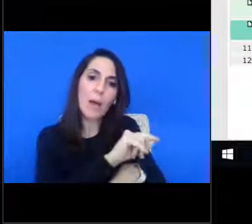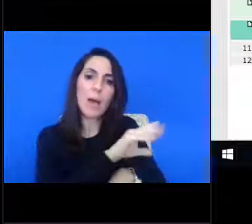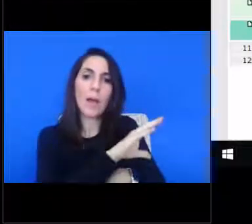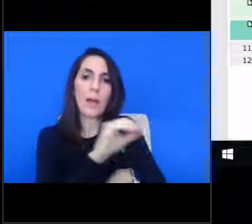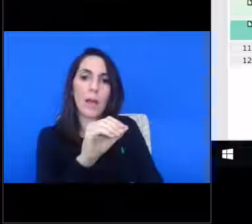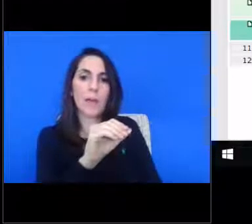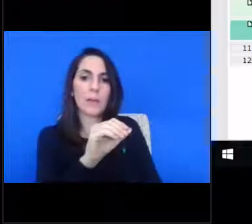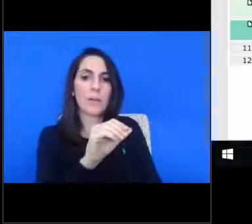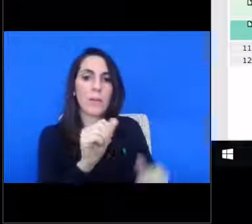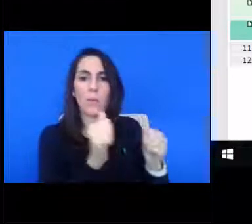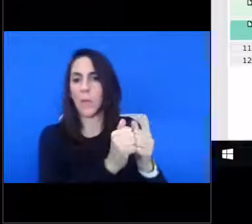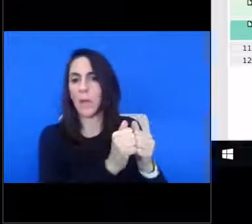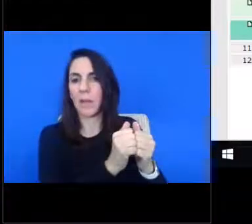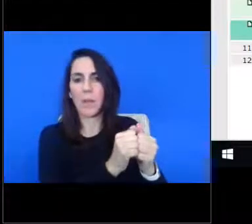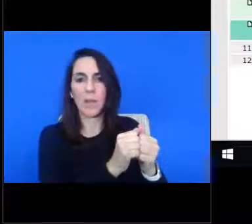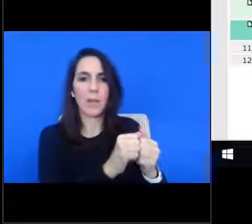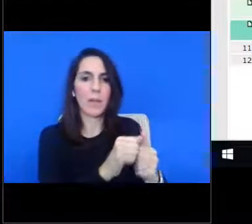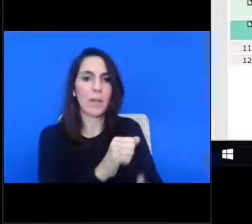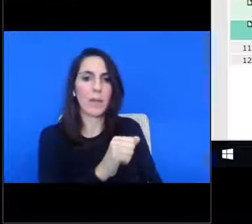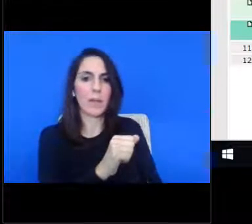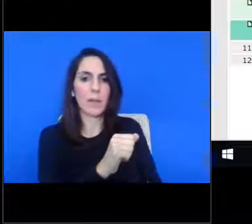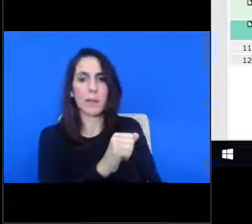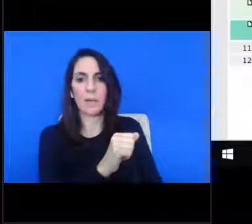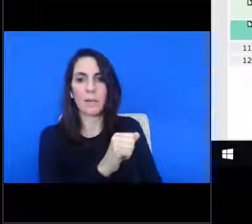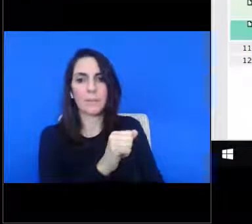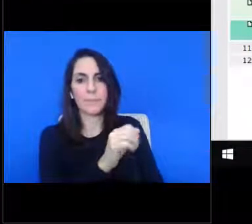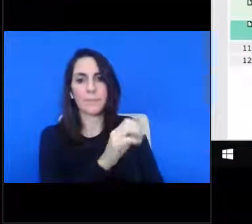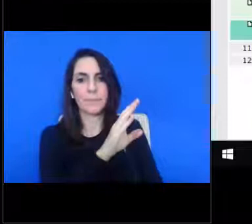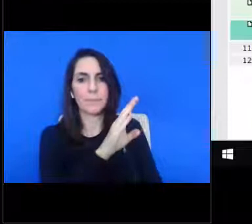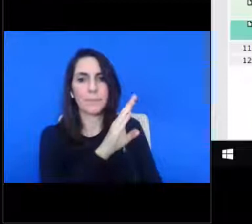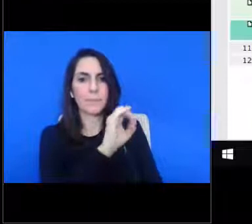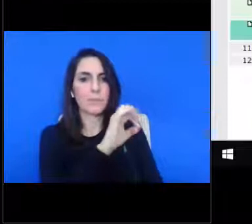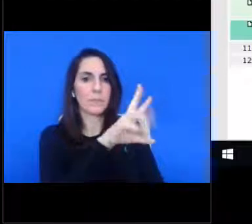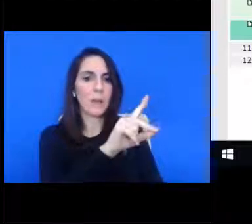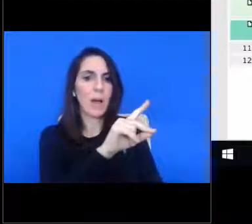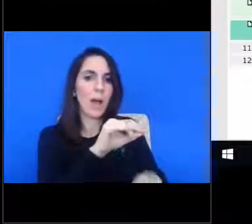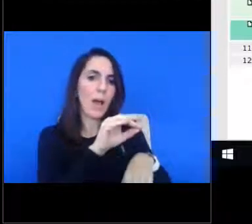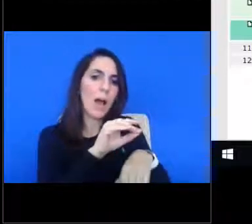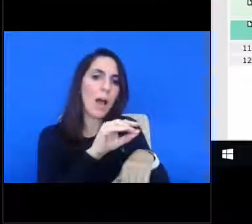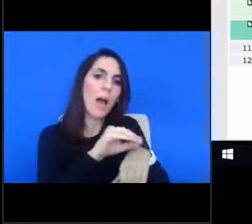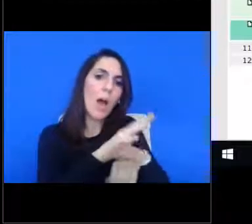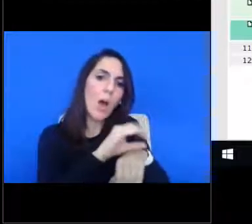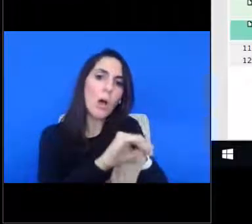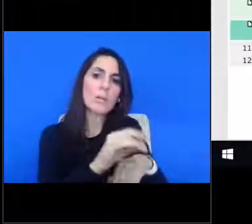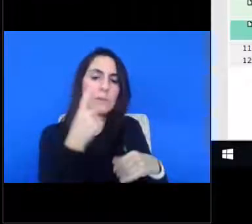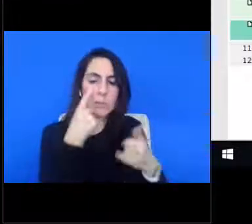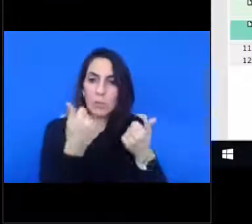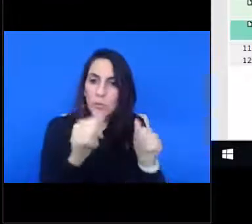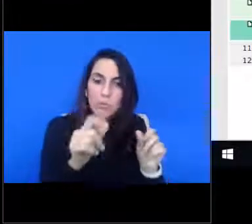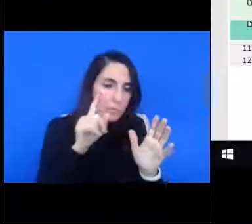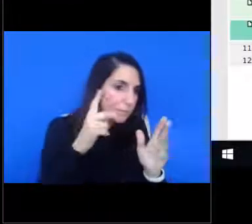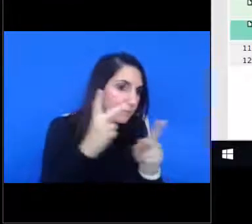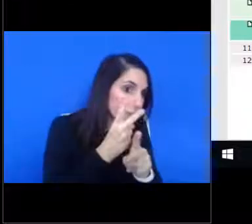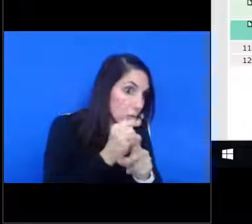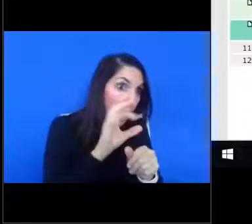um, you know, further, further their, uh, kind of behind the scenes work. Um, but, uh, but yeah,